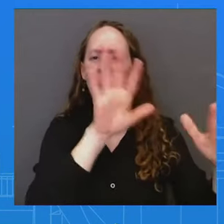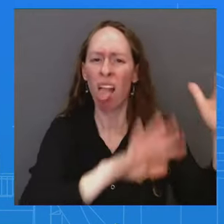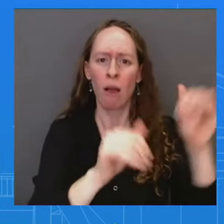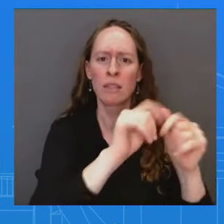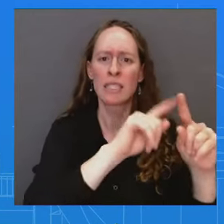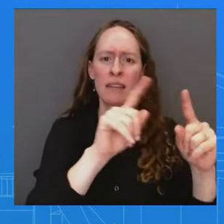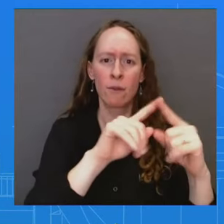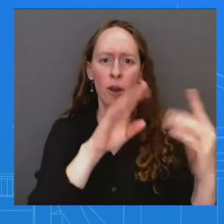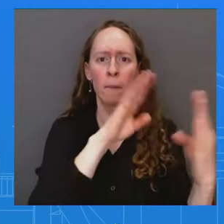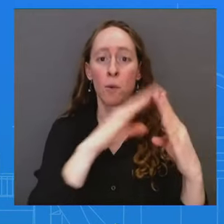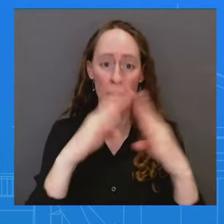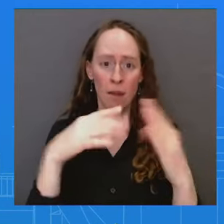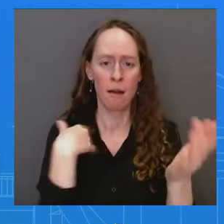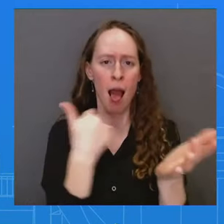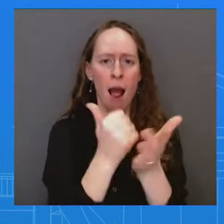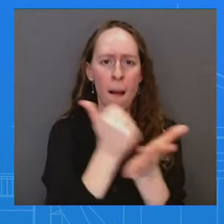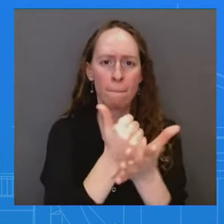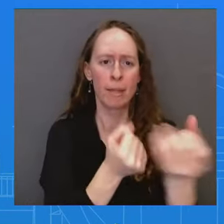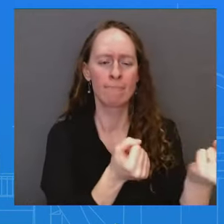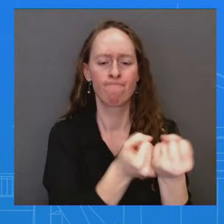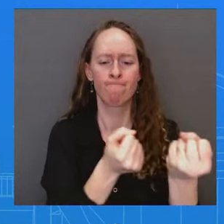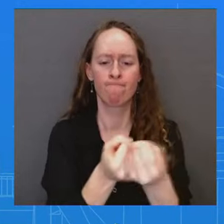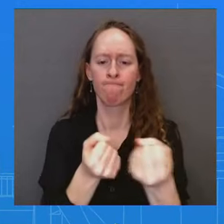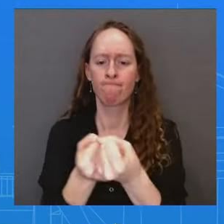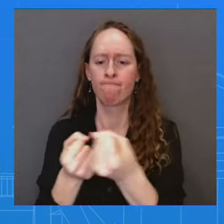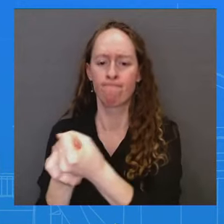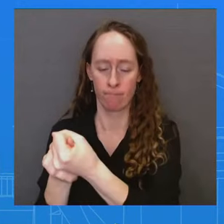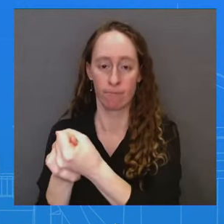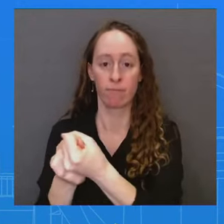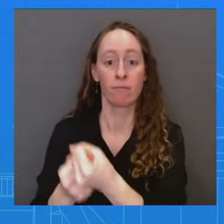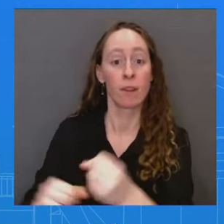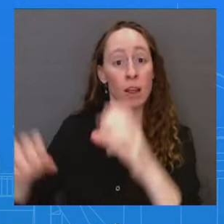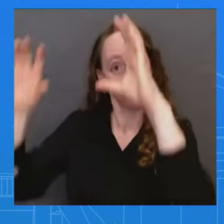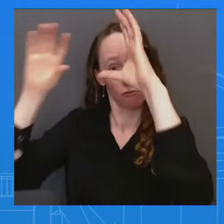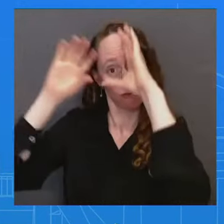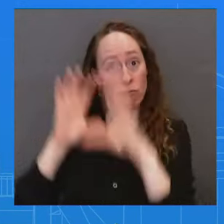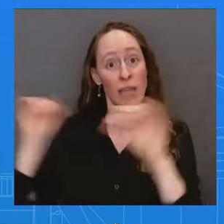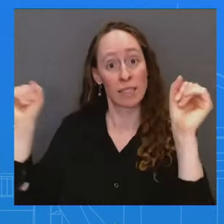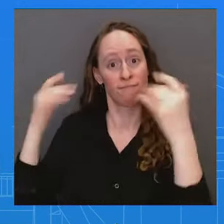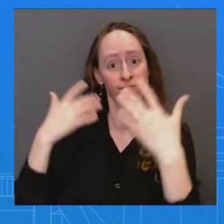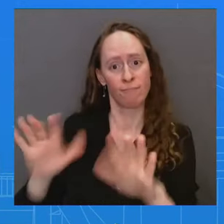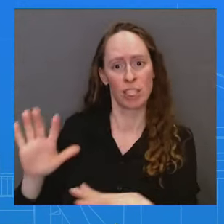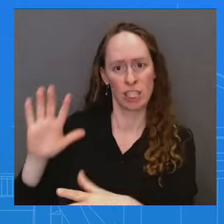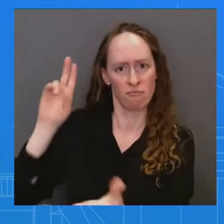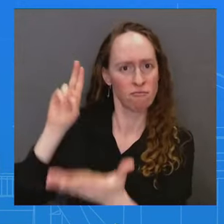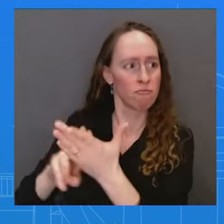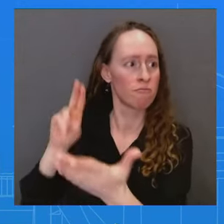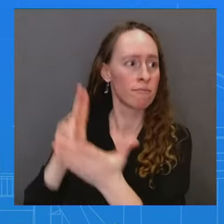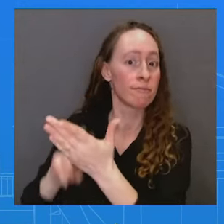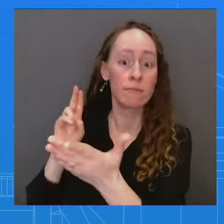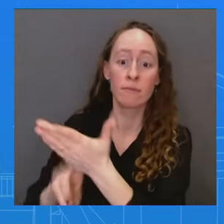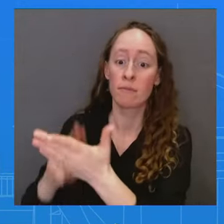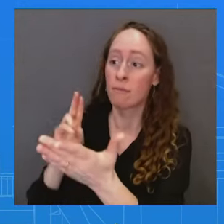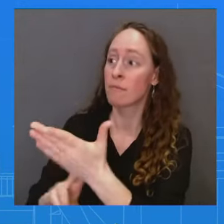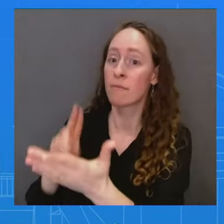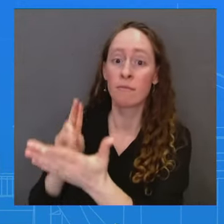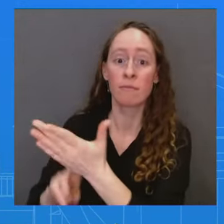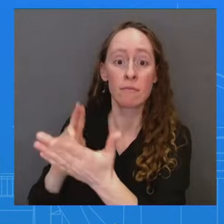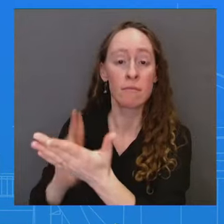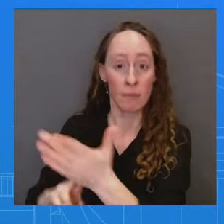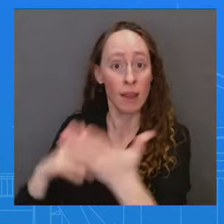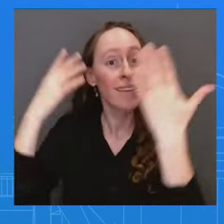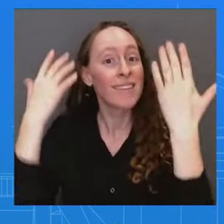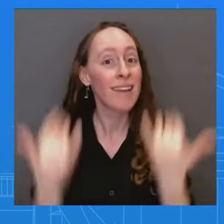executive actions that the president has signed is certainly parts of the, uh, that is obviously now law into their, into their, uh,